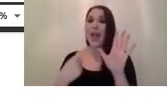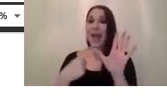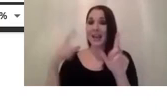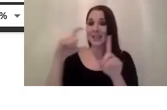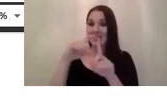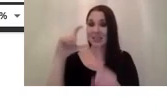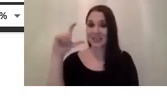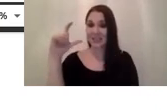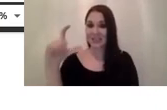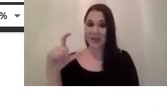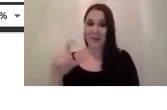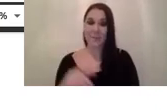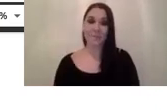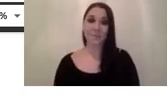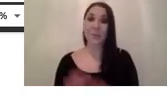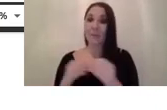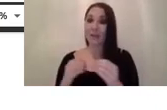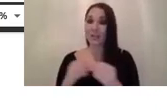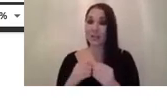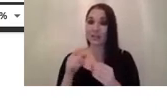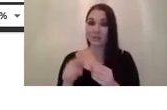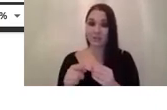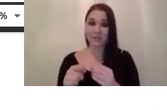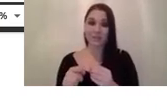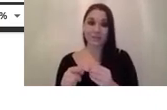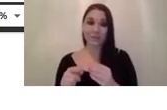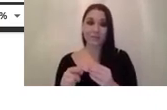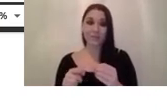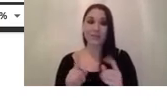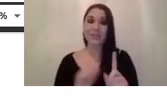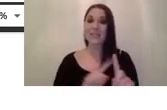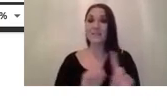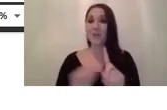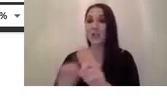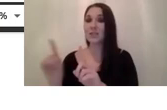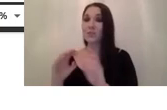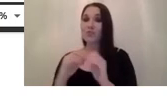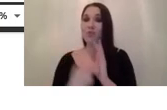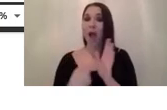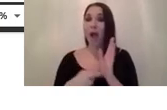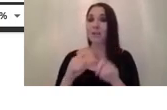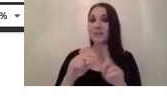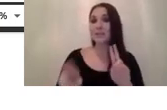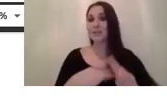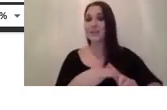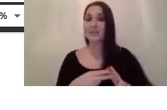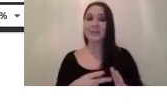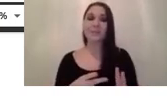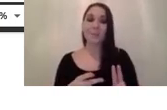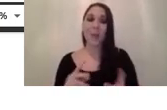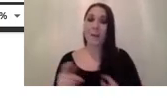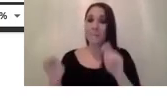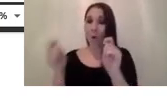was mentioning there are certain brands certain brands that um let us modify this